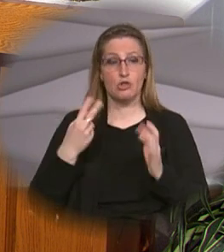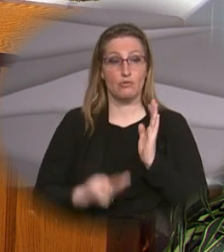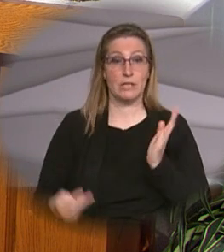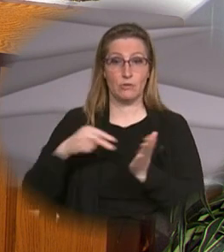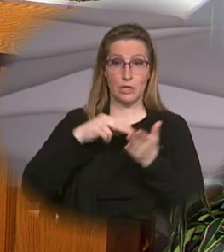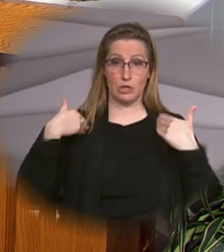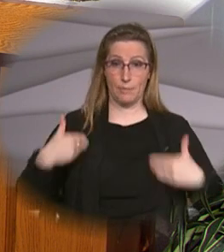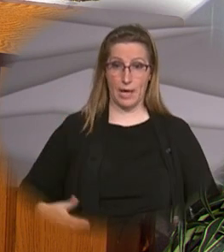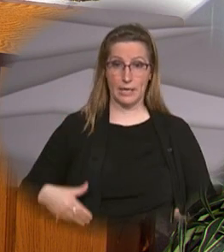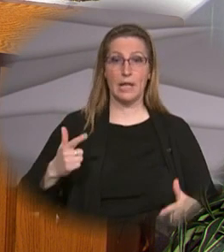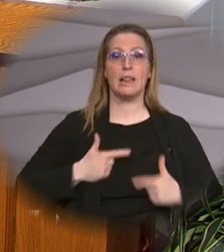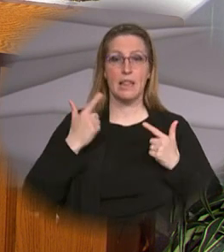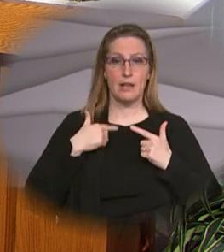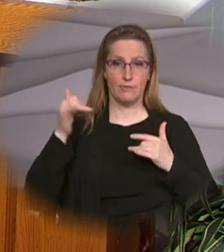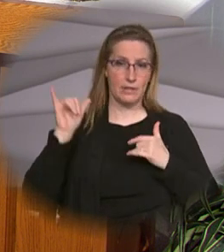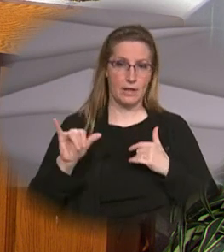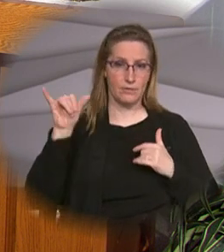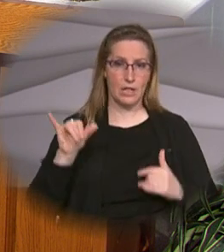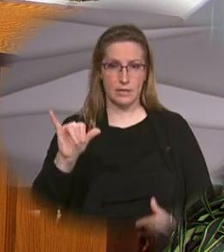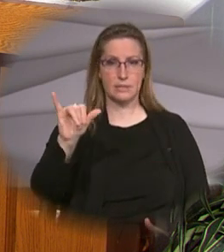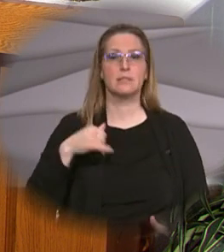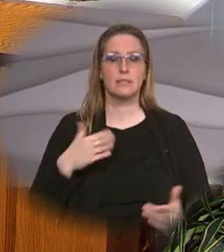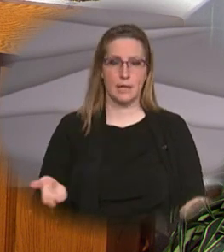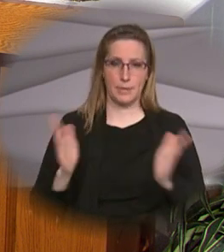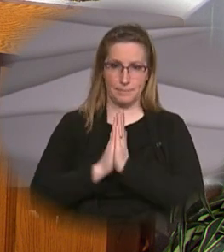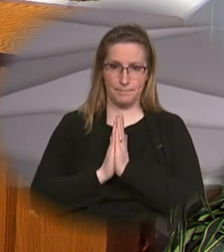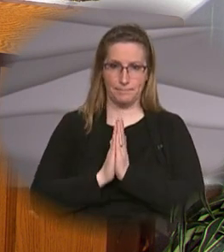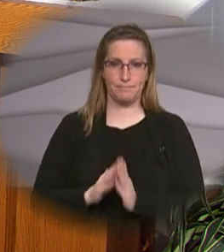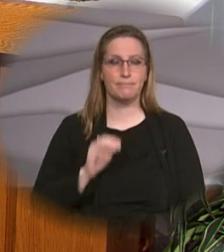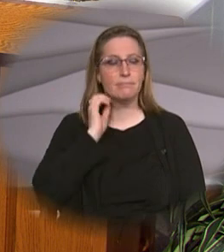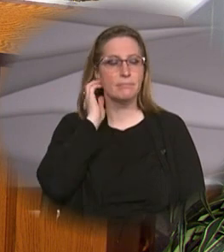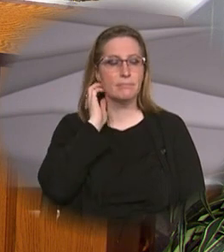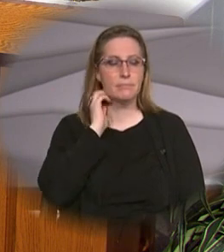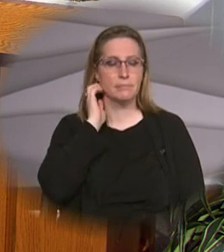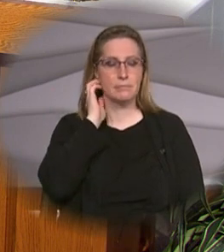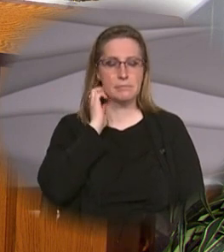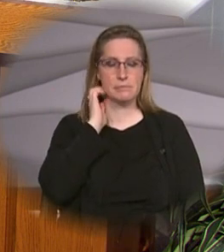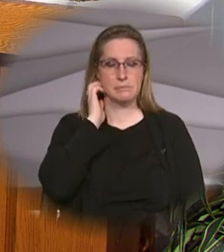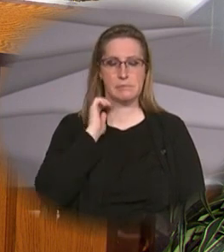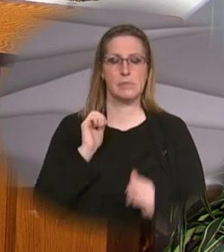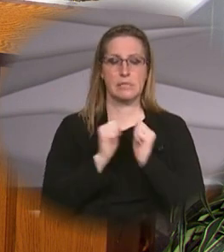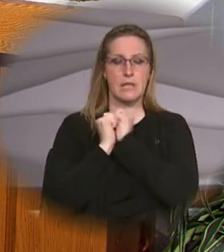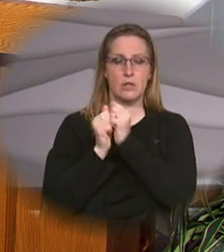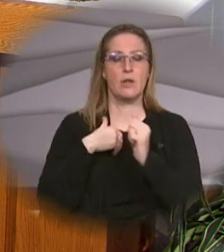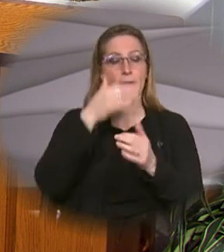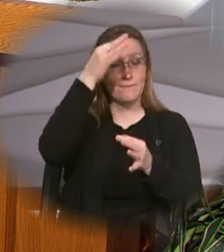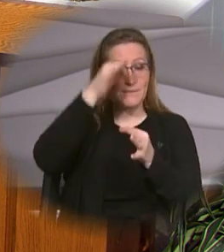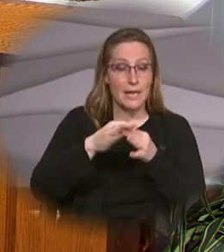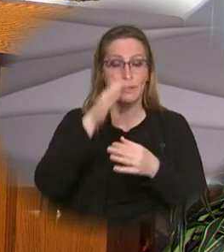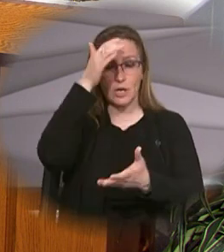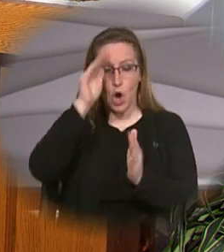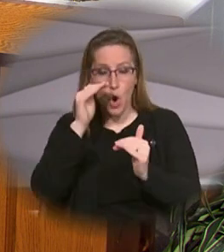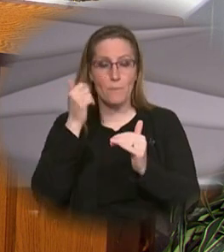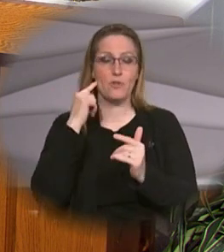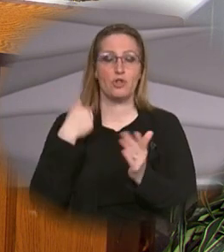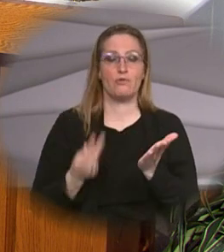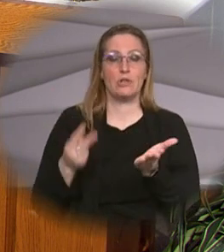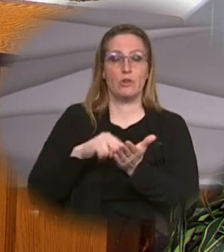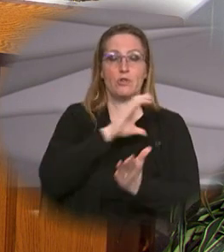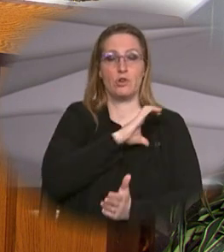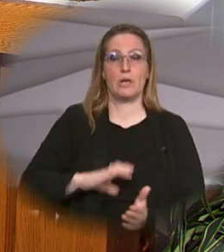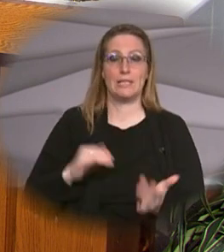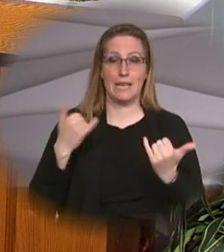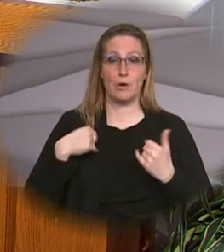resurrection of the body and life everlasting, amen With faith and hope in the resurrection of Christ we